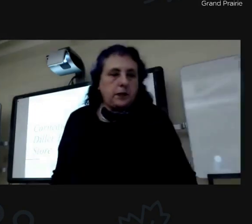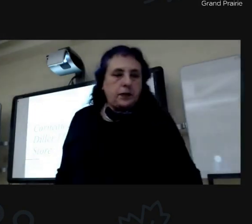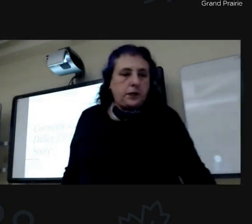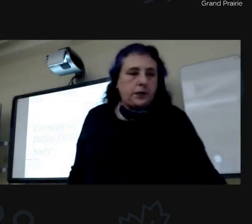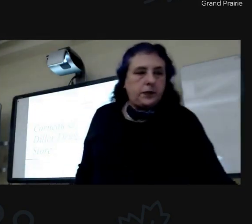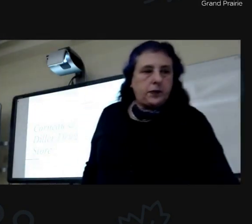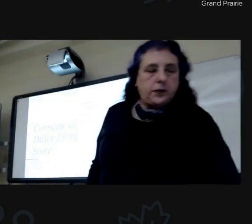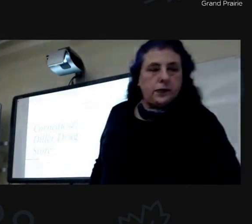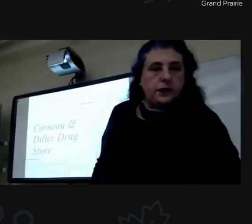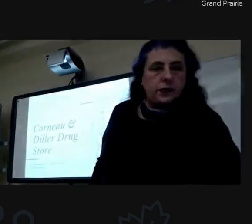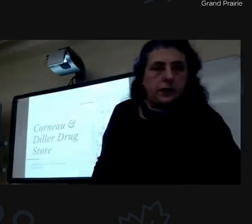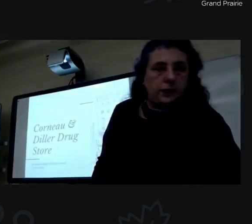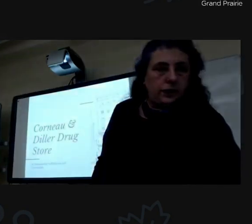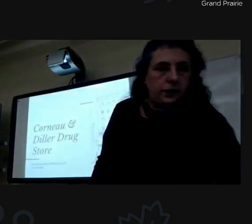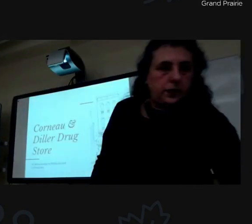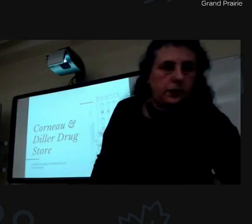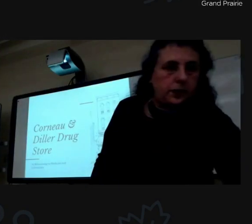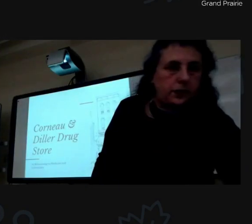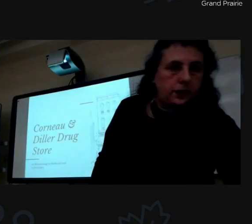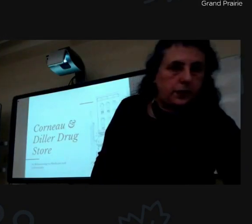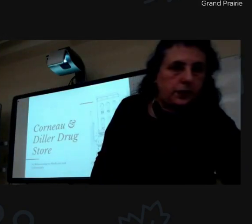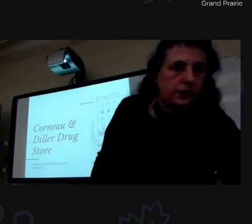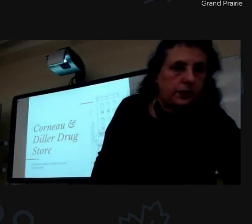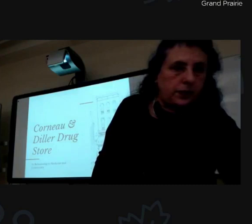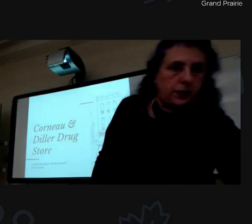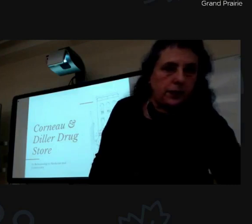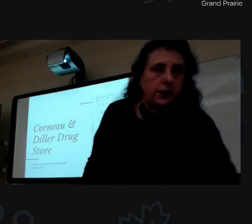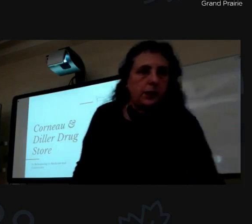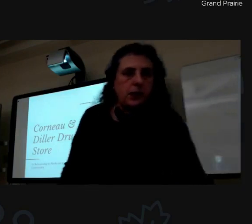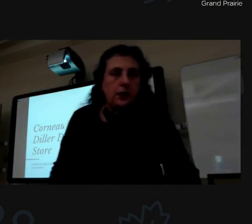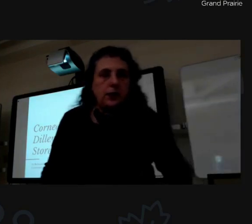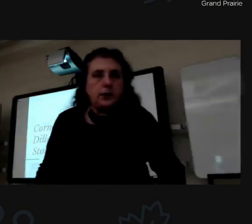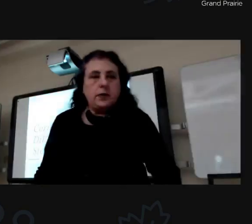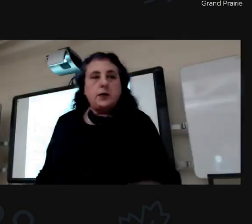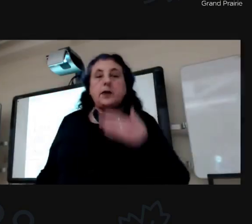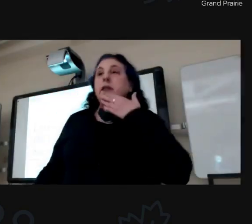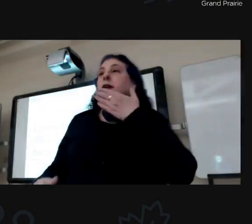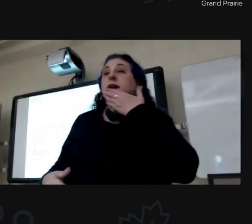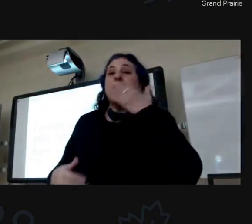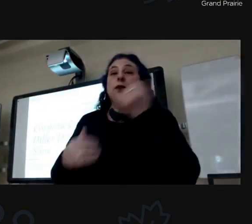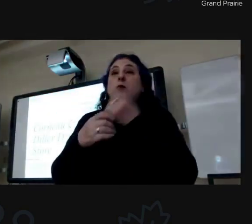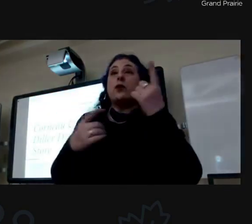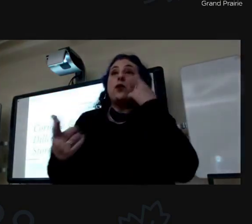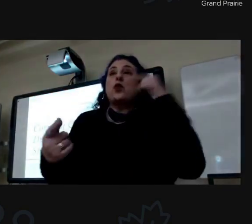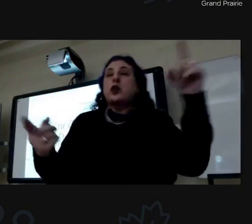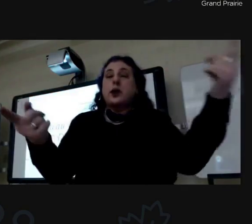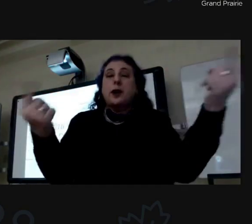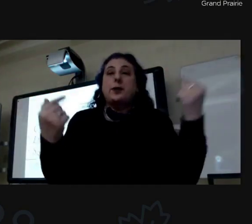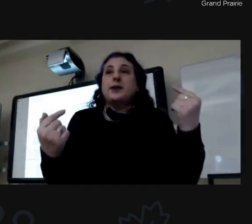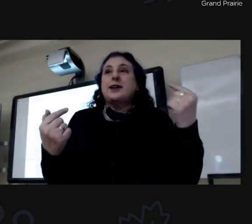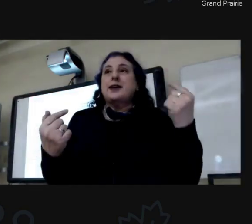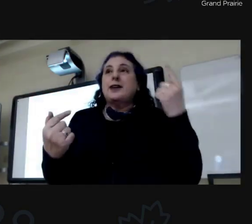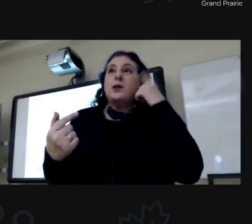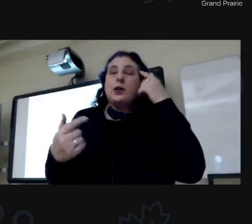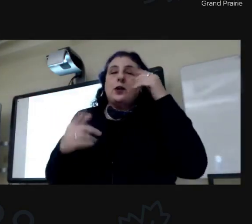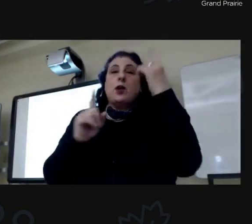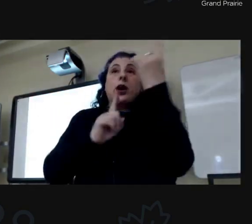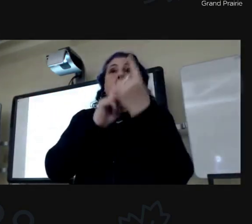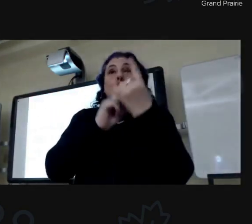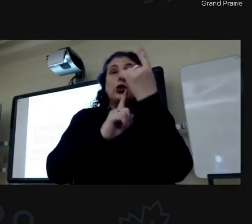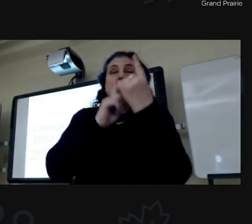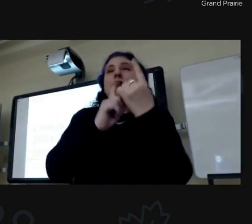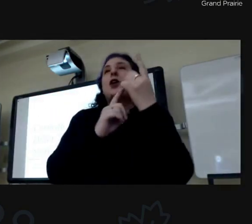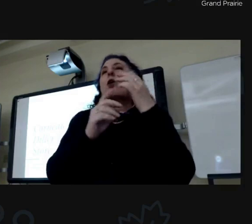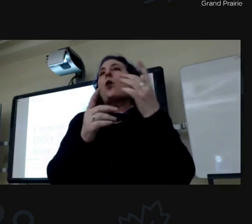let's get started okay well thank you everybody for coming whether in person or